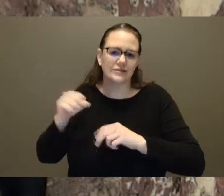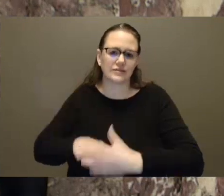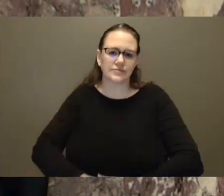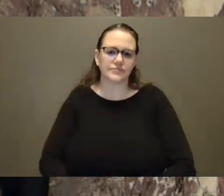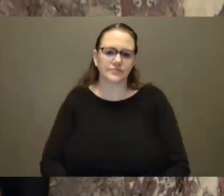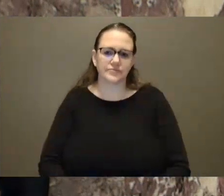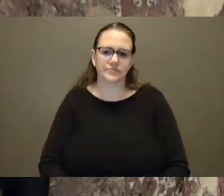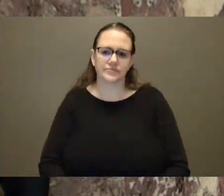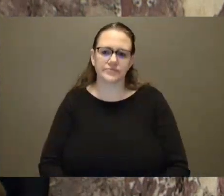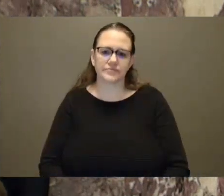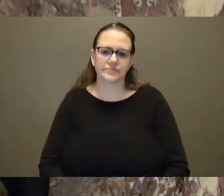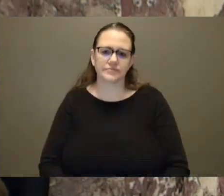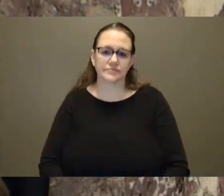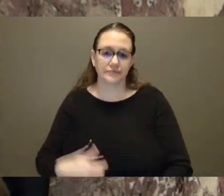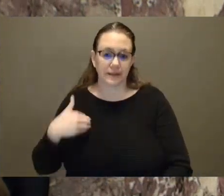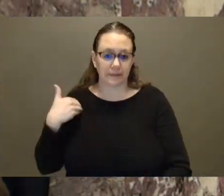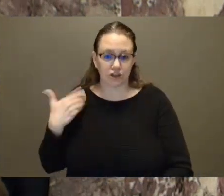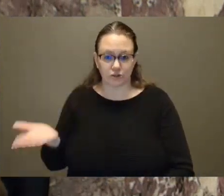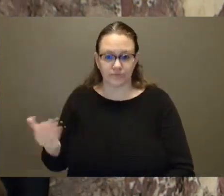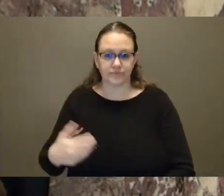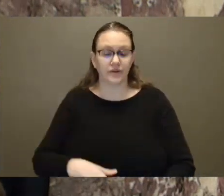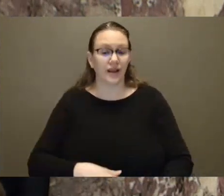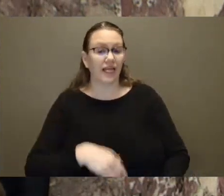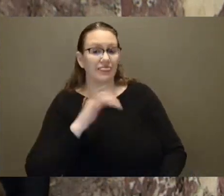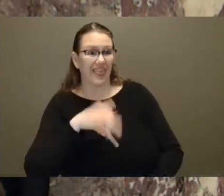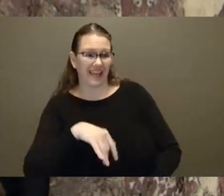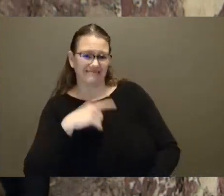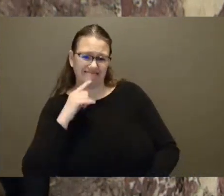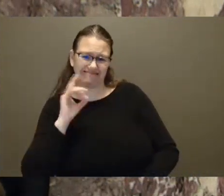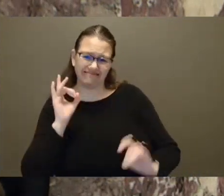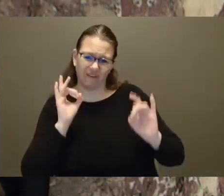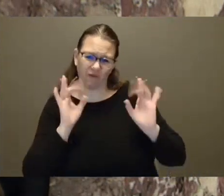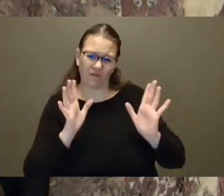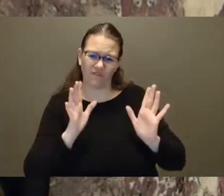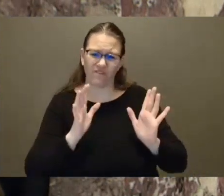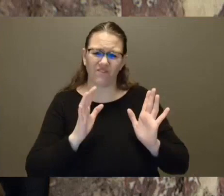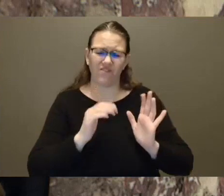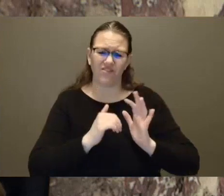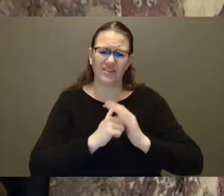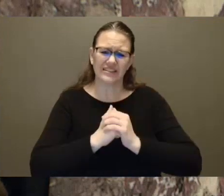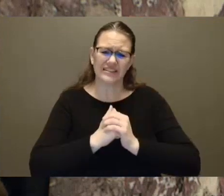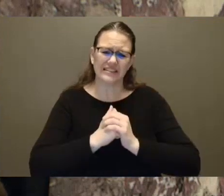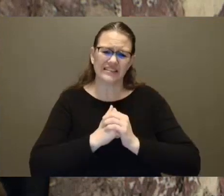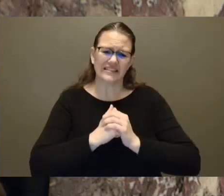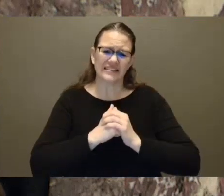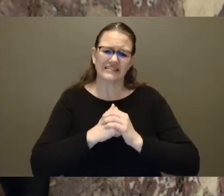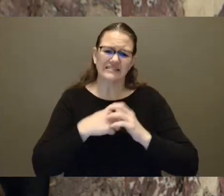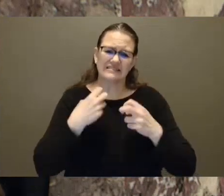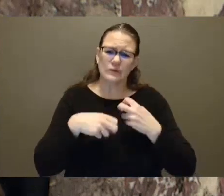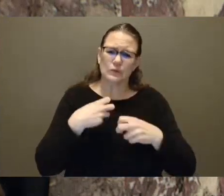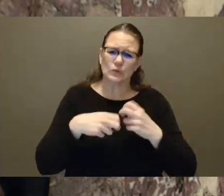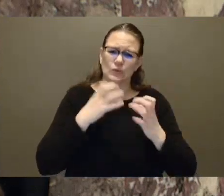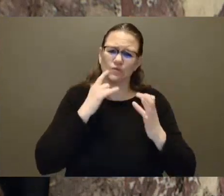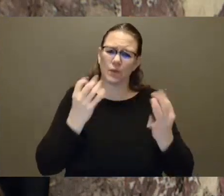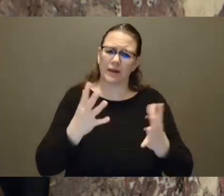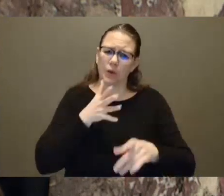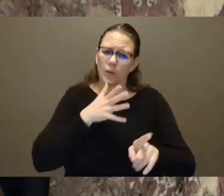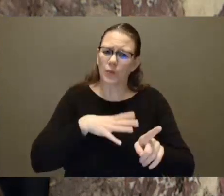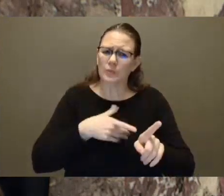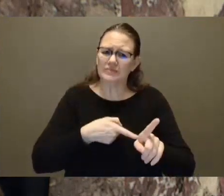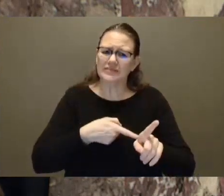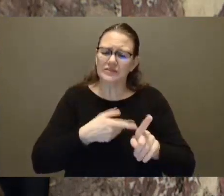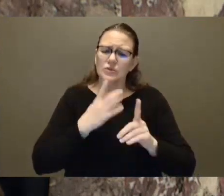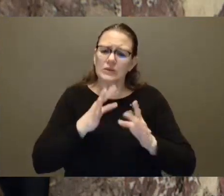many women in our communities. It is critically important, Honourable Speaker, that we continue through both